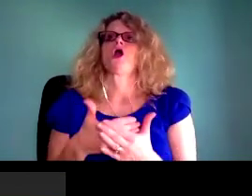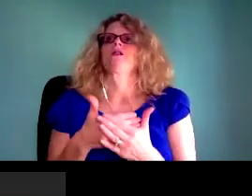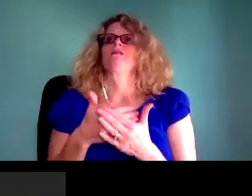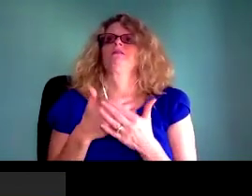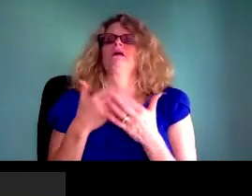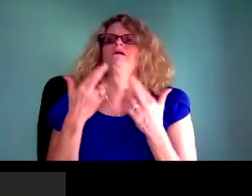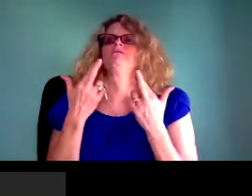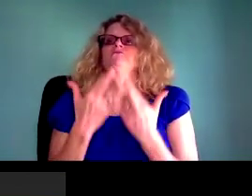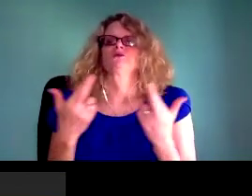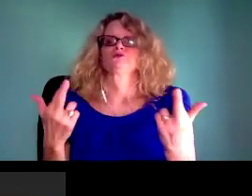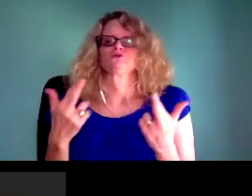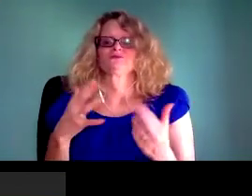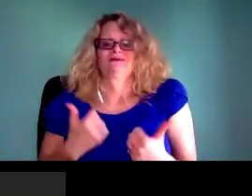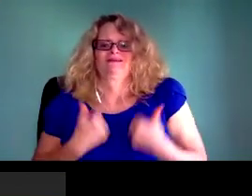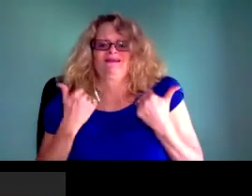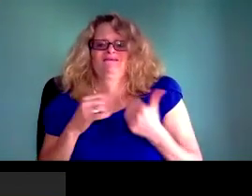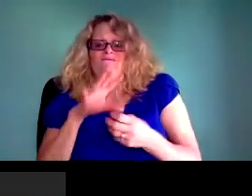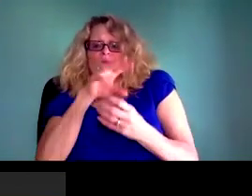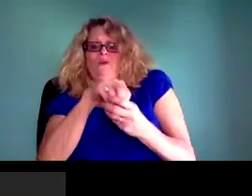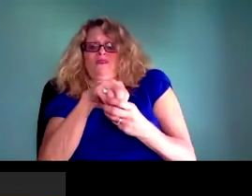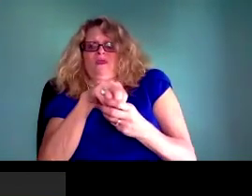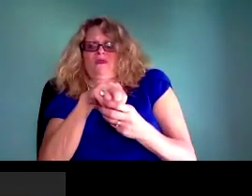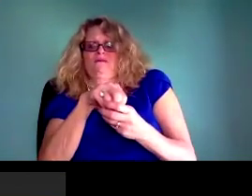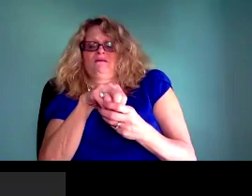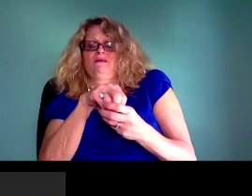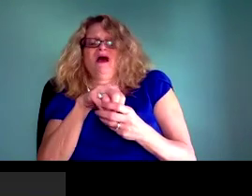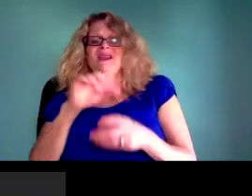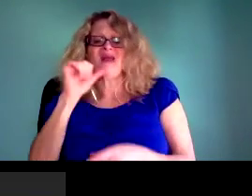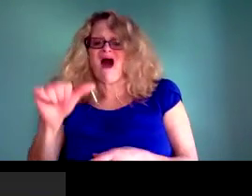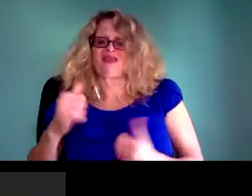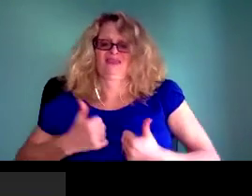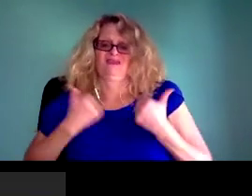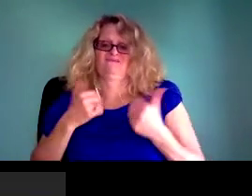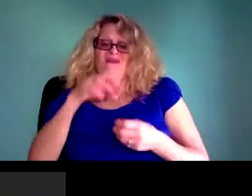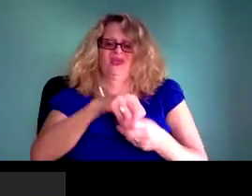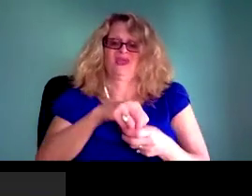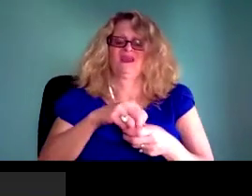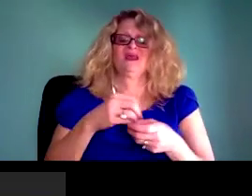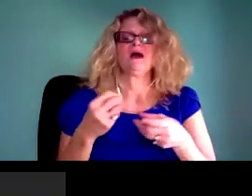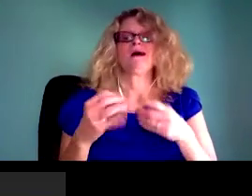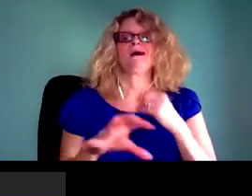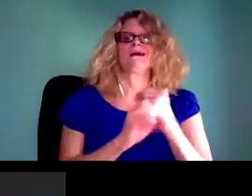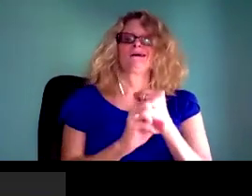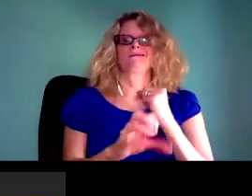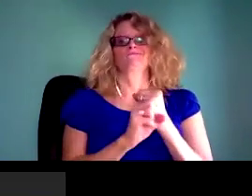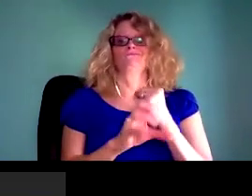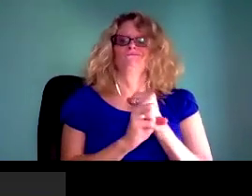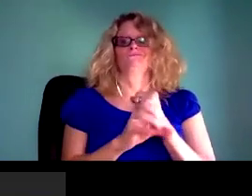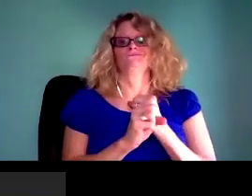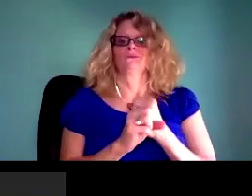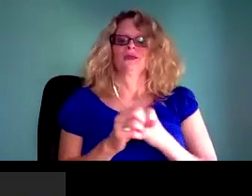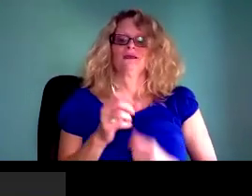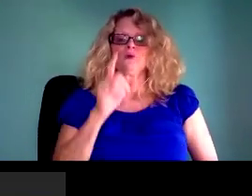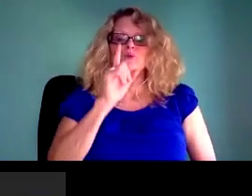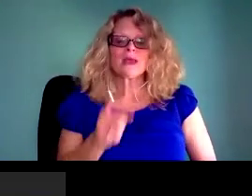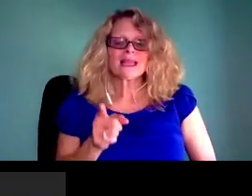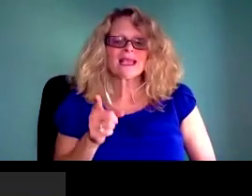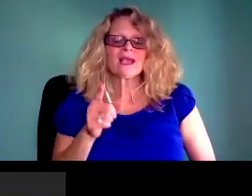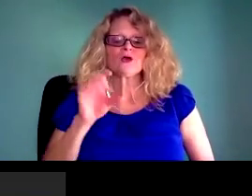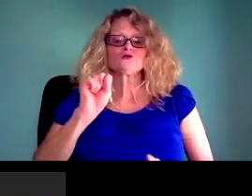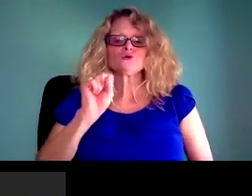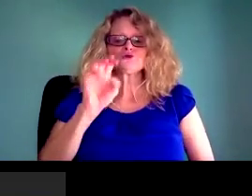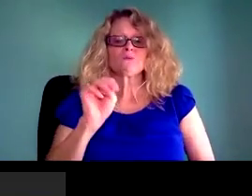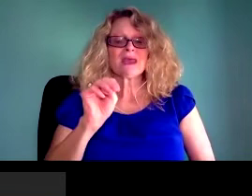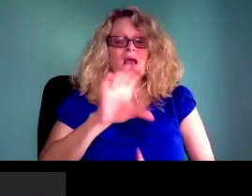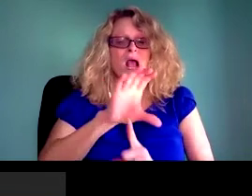companies like Spotify, for example, that are really tech companies more than they are media companies are really important because the reach